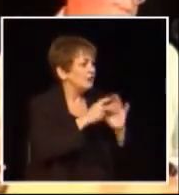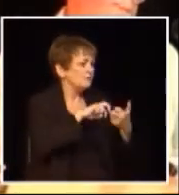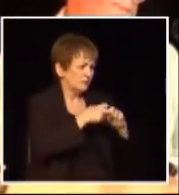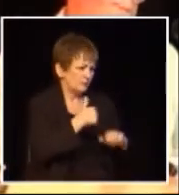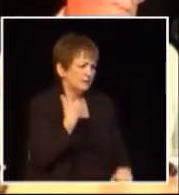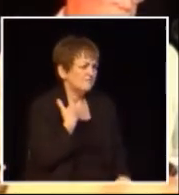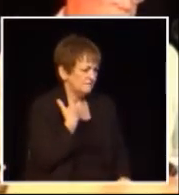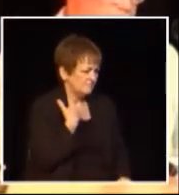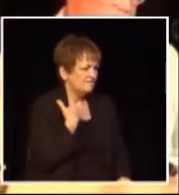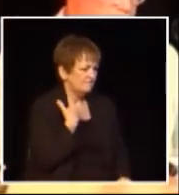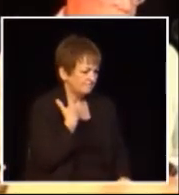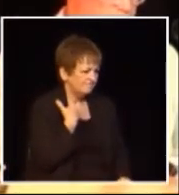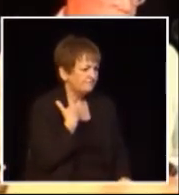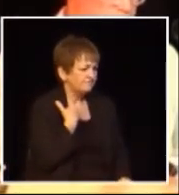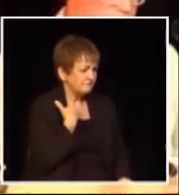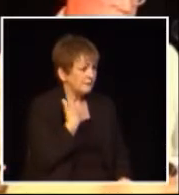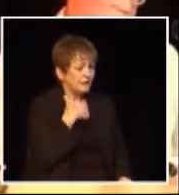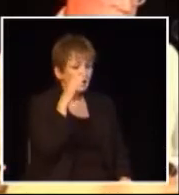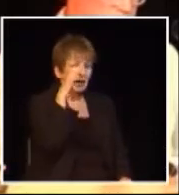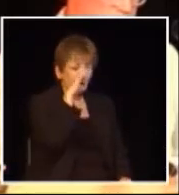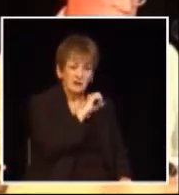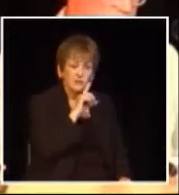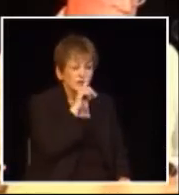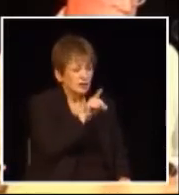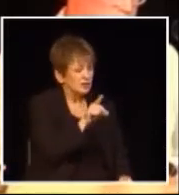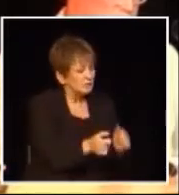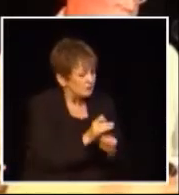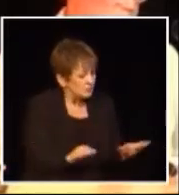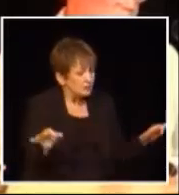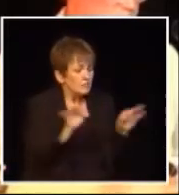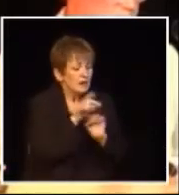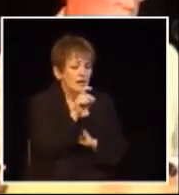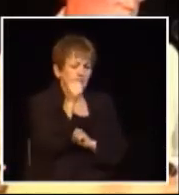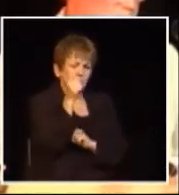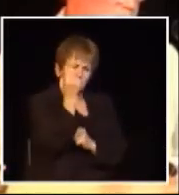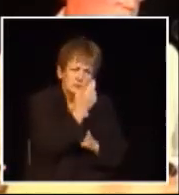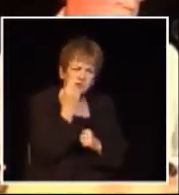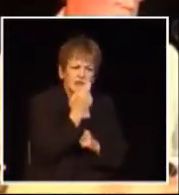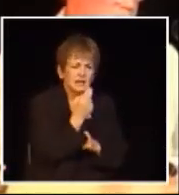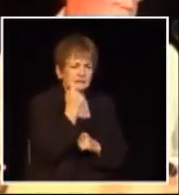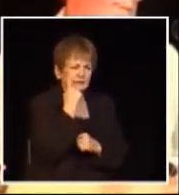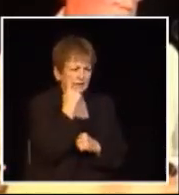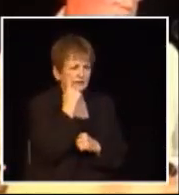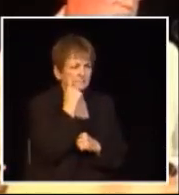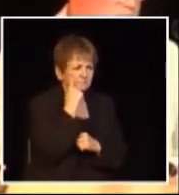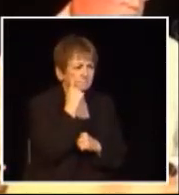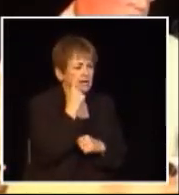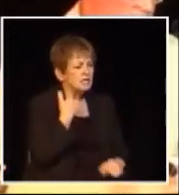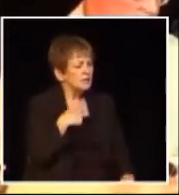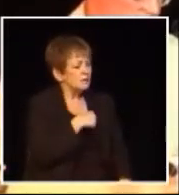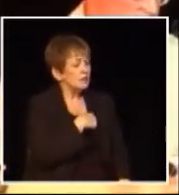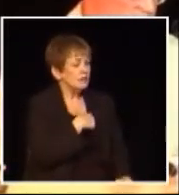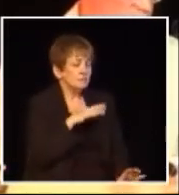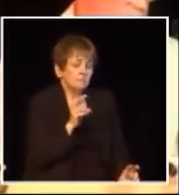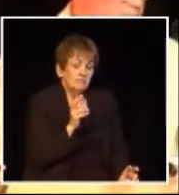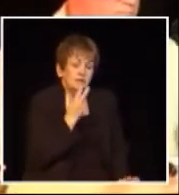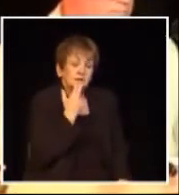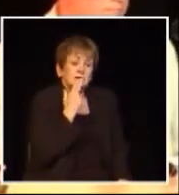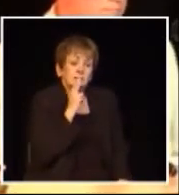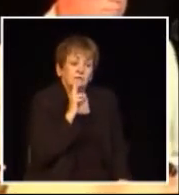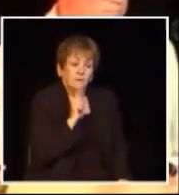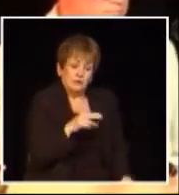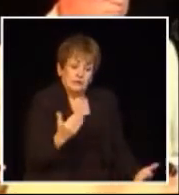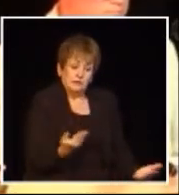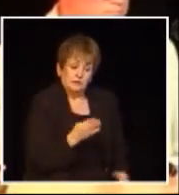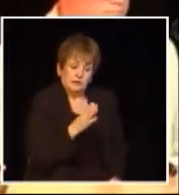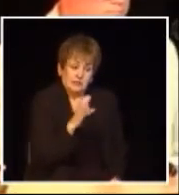fight it so we have a problem and I guess perhaps more than anything too we need to realize that